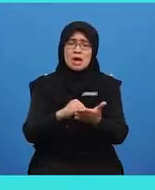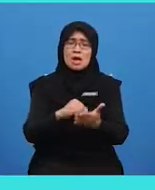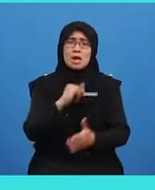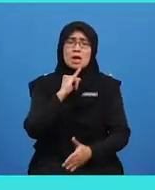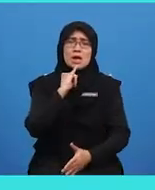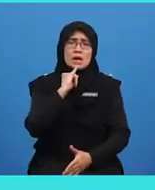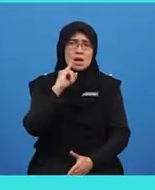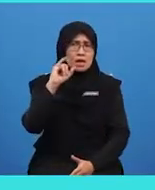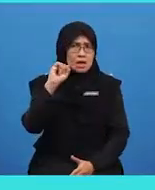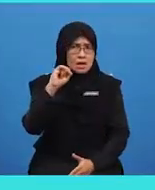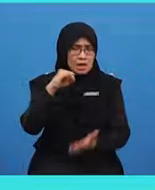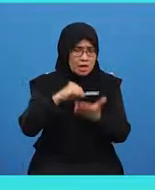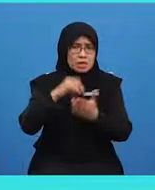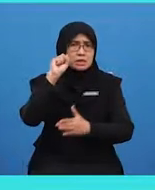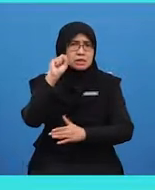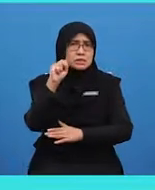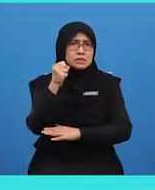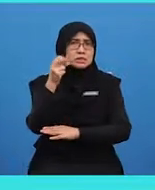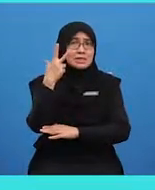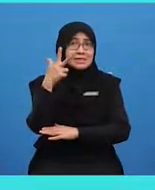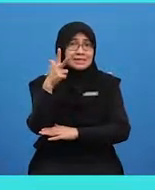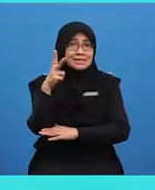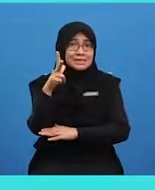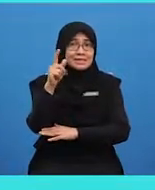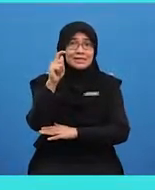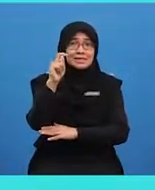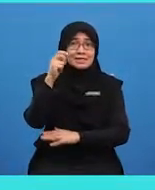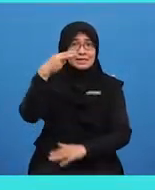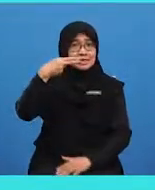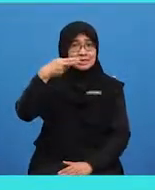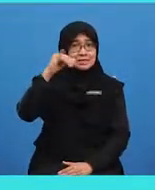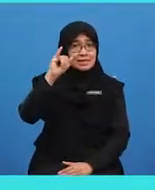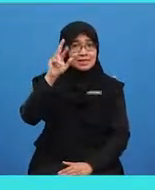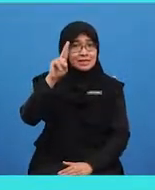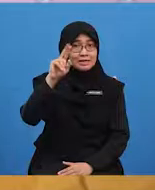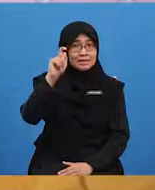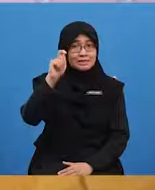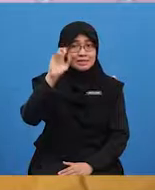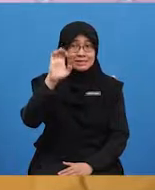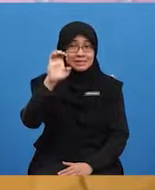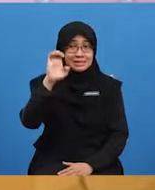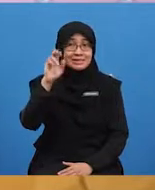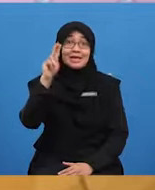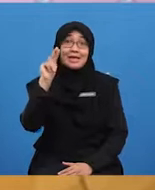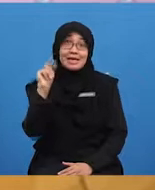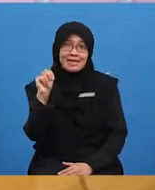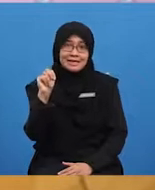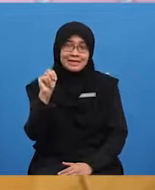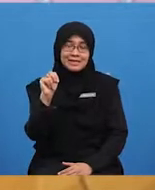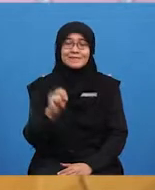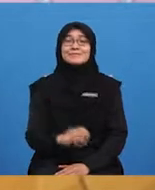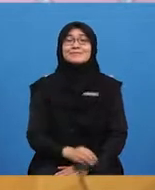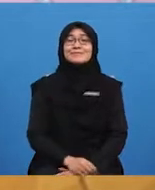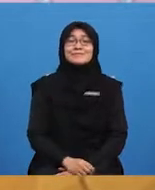T-H-I-R-T-E-E-N. 13. It's definitely not 30,